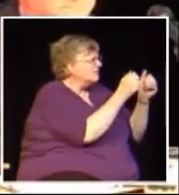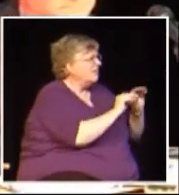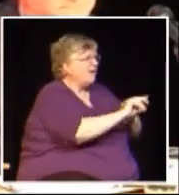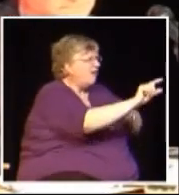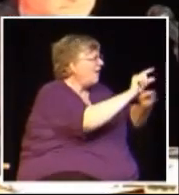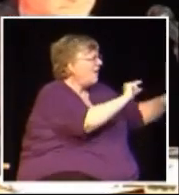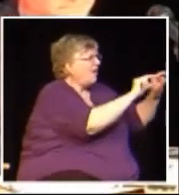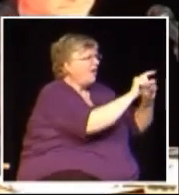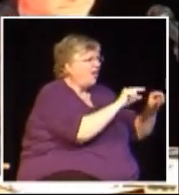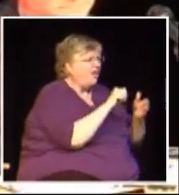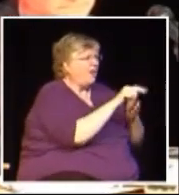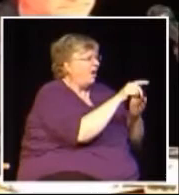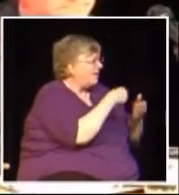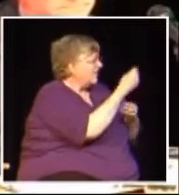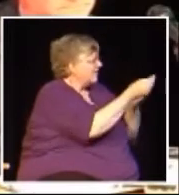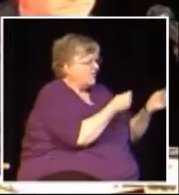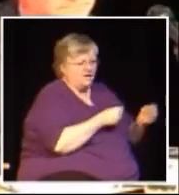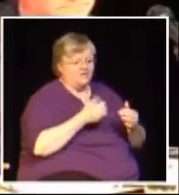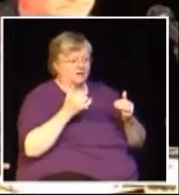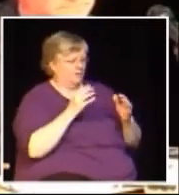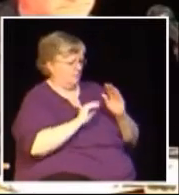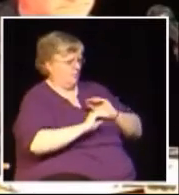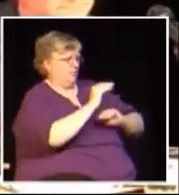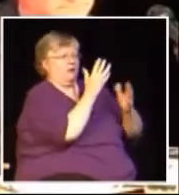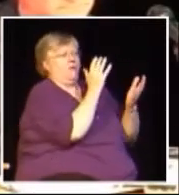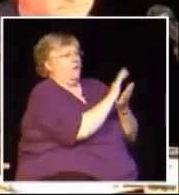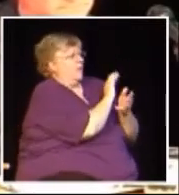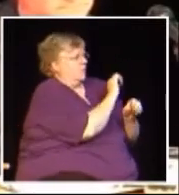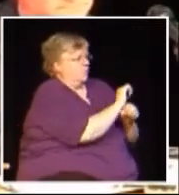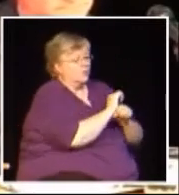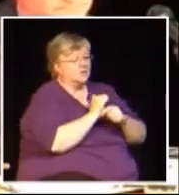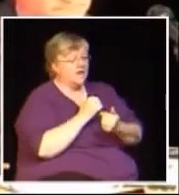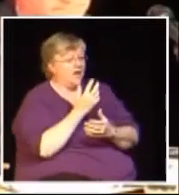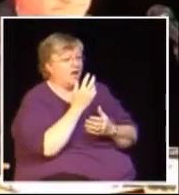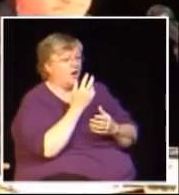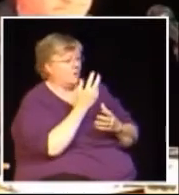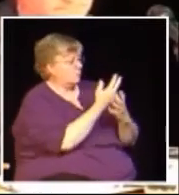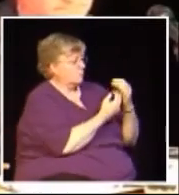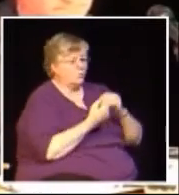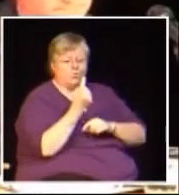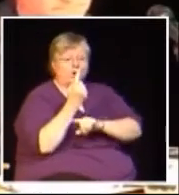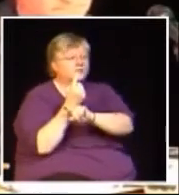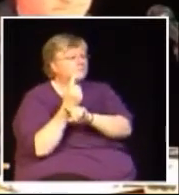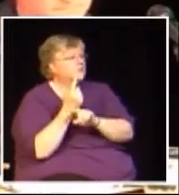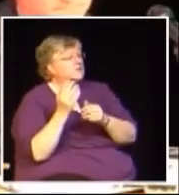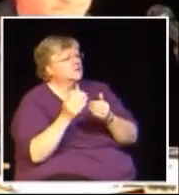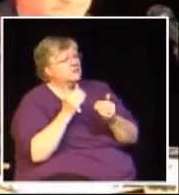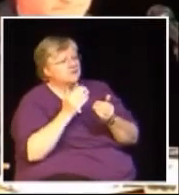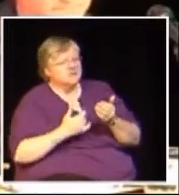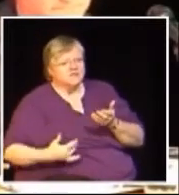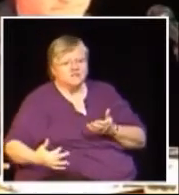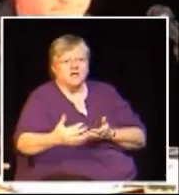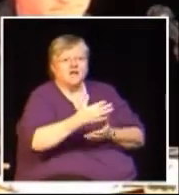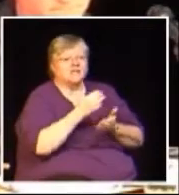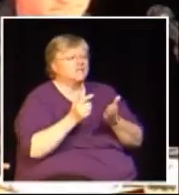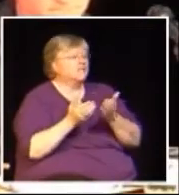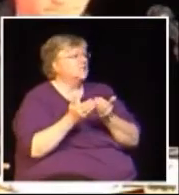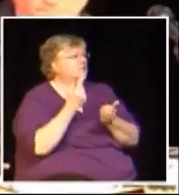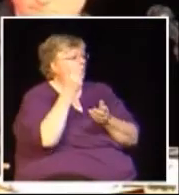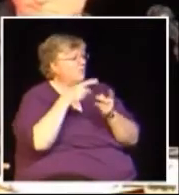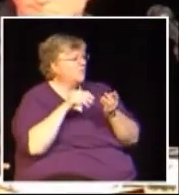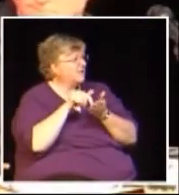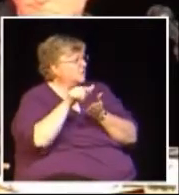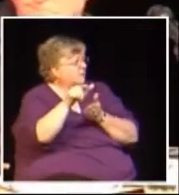tax collection and audit bureaucracies to administer each program. Now we have one and businesses have a simplified